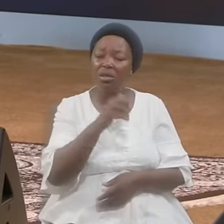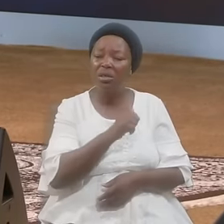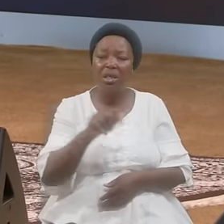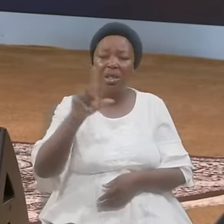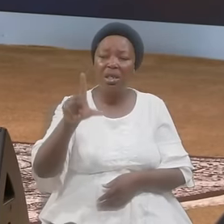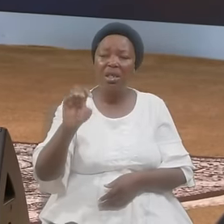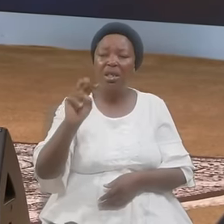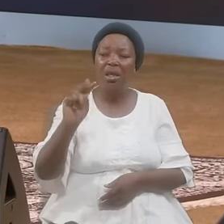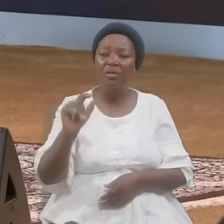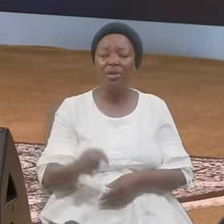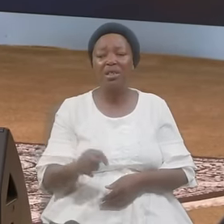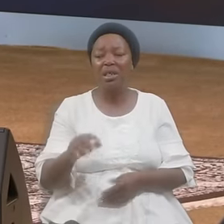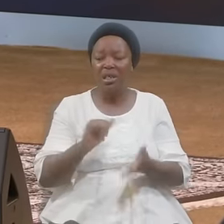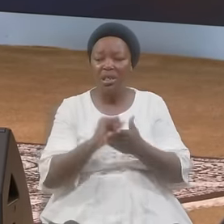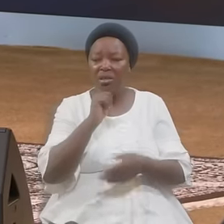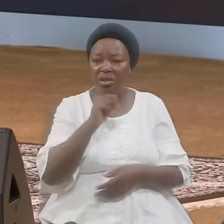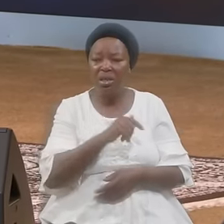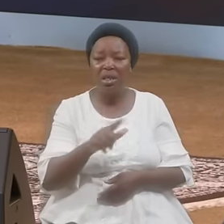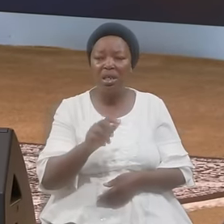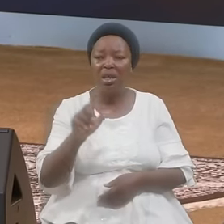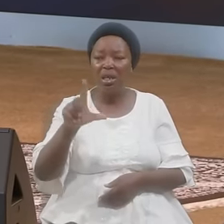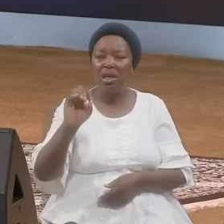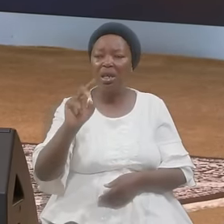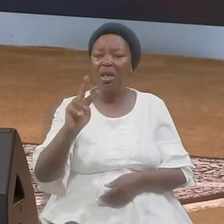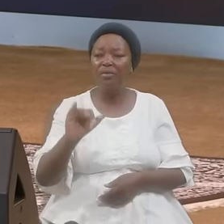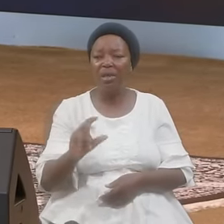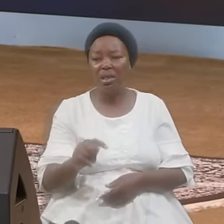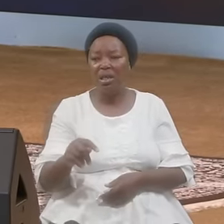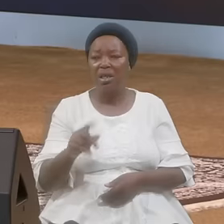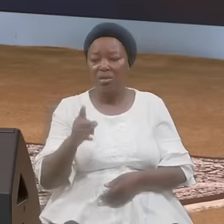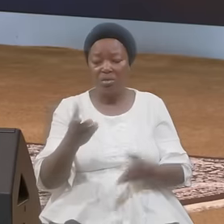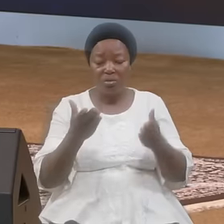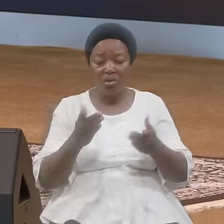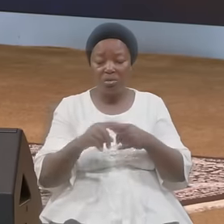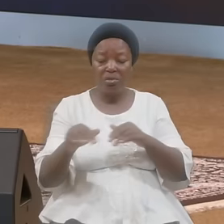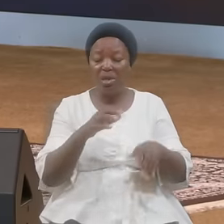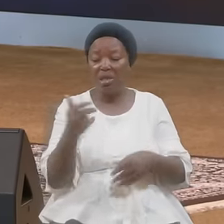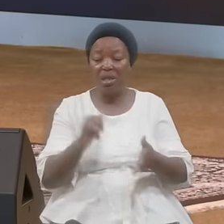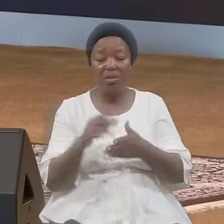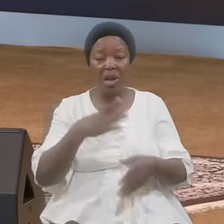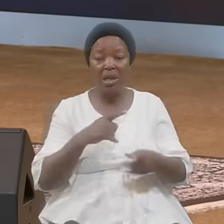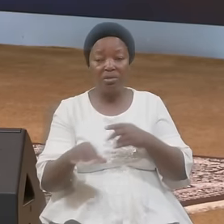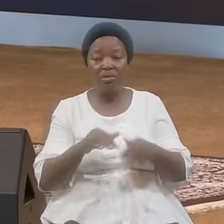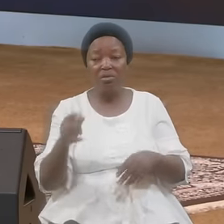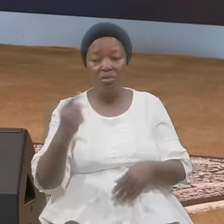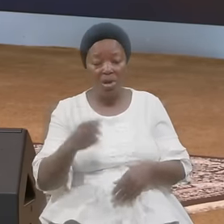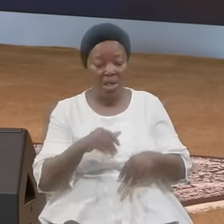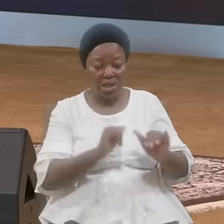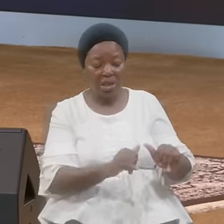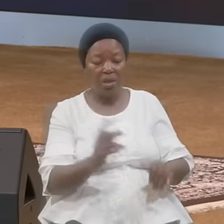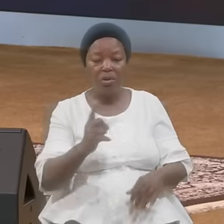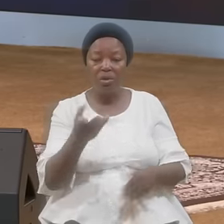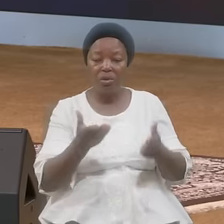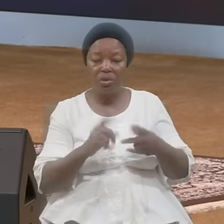That's Not A Levite He Will Only Do What He Wants To Do He Will Only Stay Where He